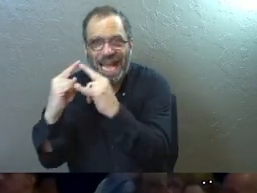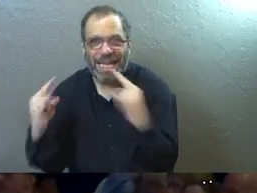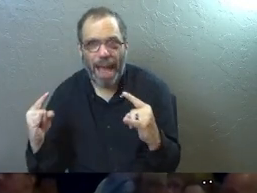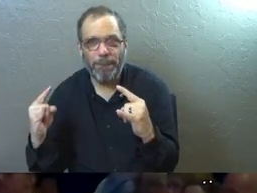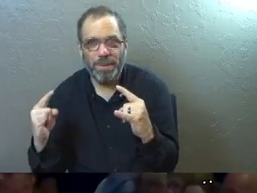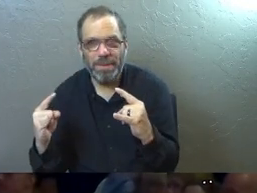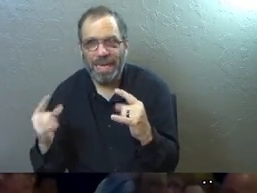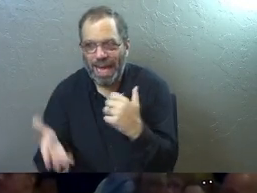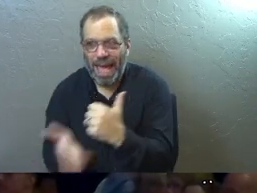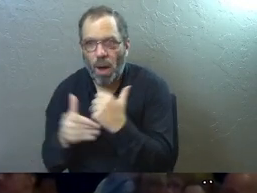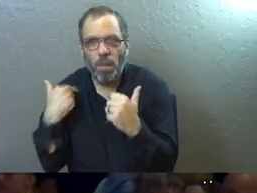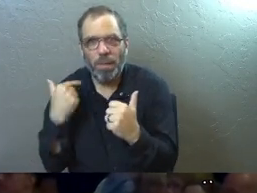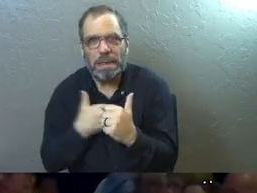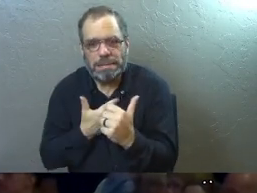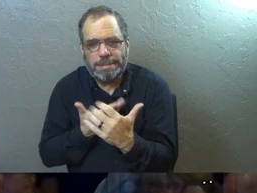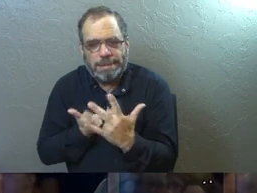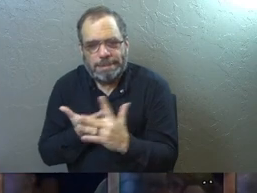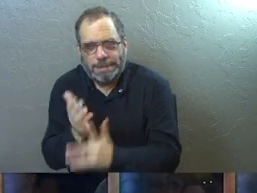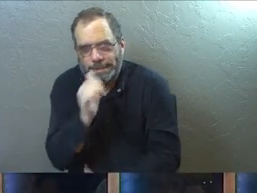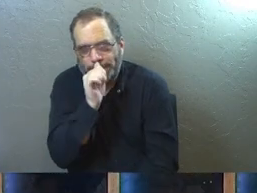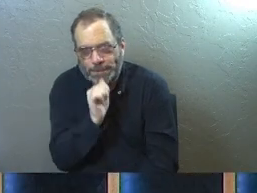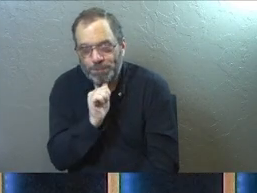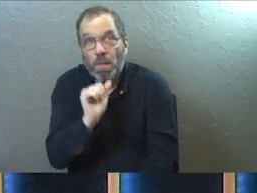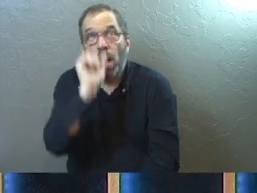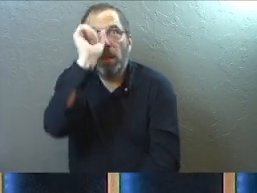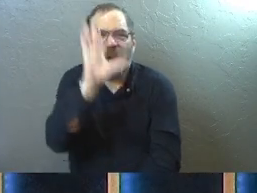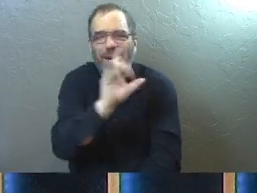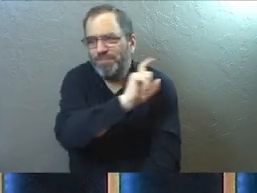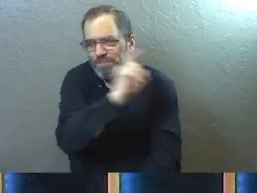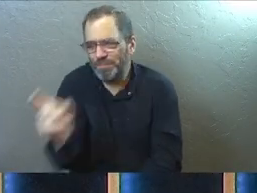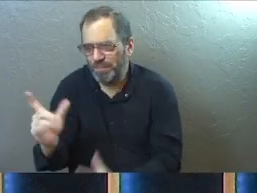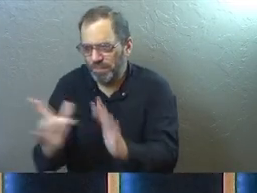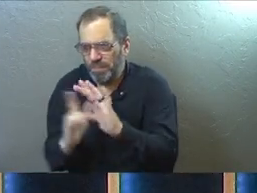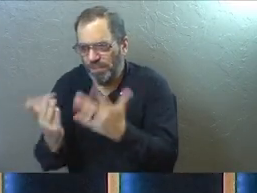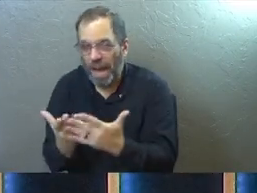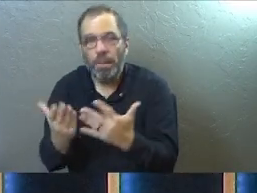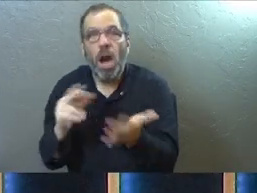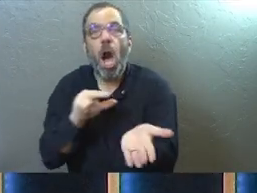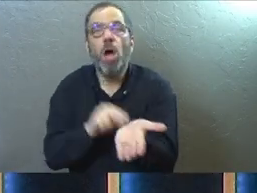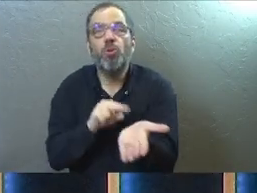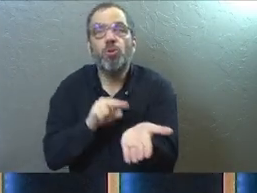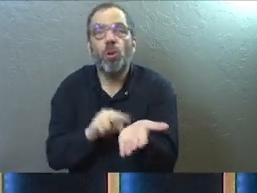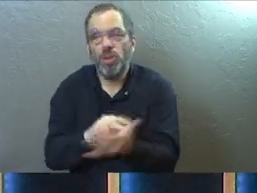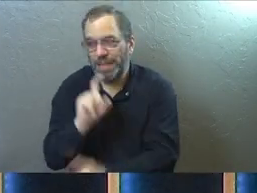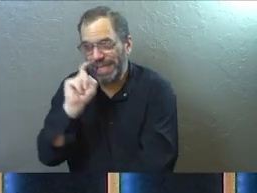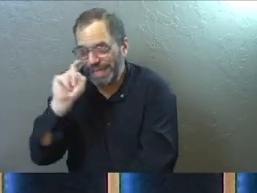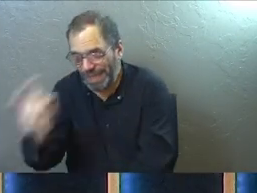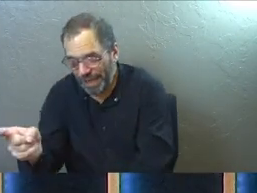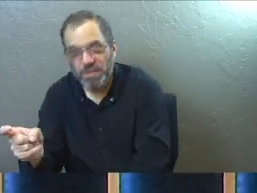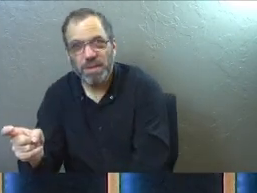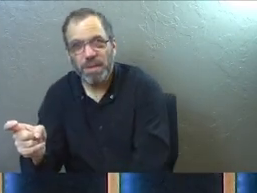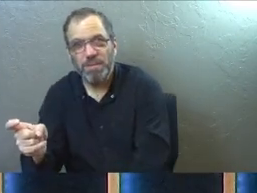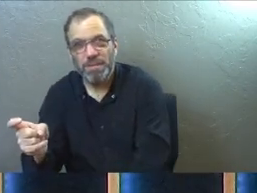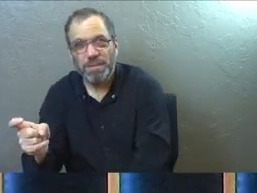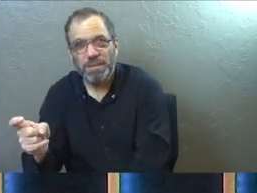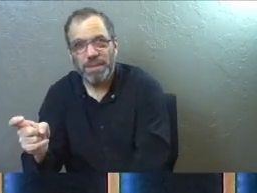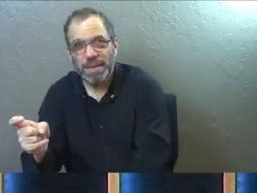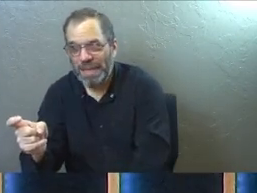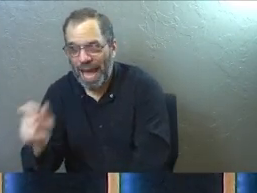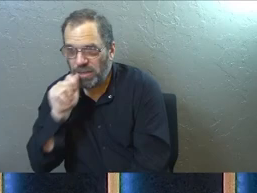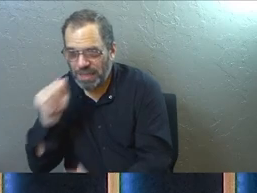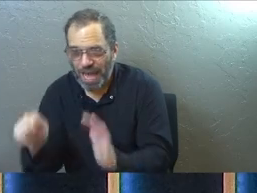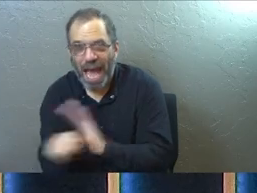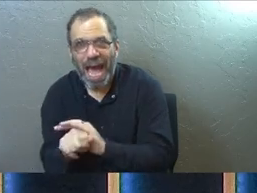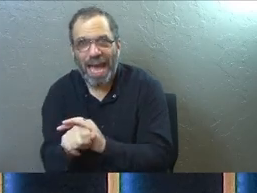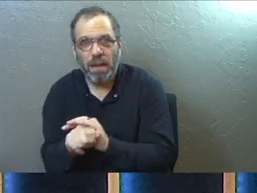camp, that would help us get through. And God gives them a Bible. One of the nurses provides it for them. And she's able to hide